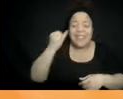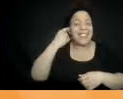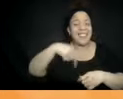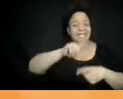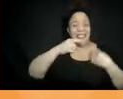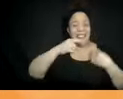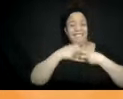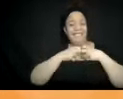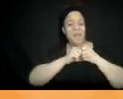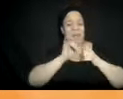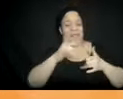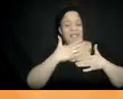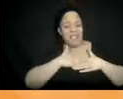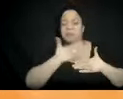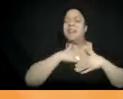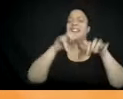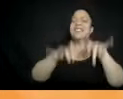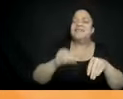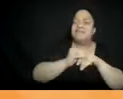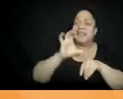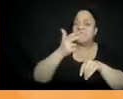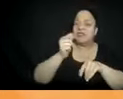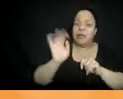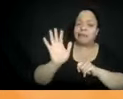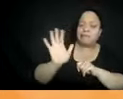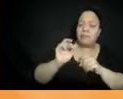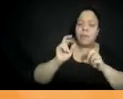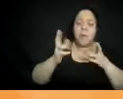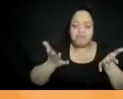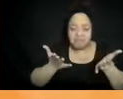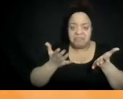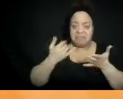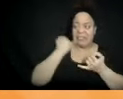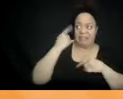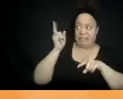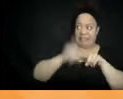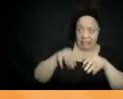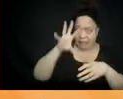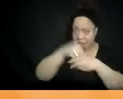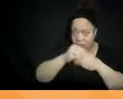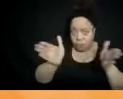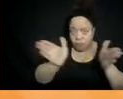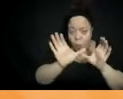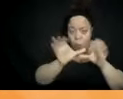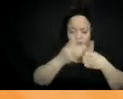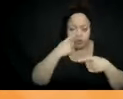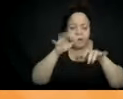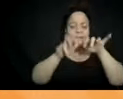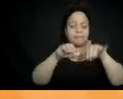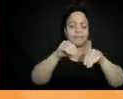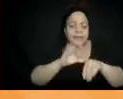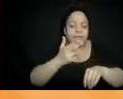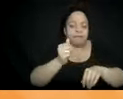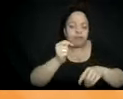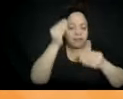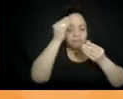that you can't be in a small group so that we can see that? If you're somebody who needs